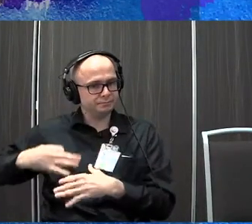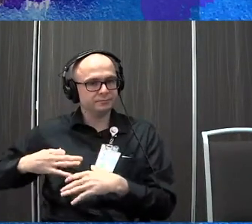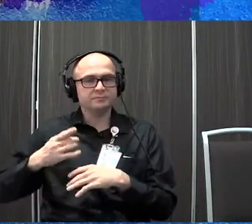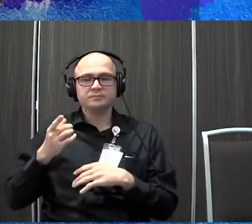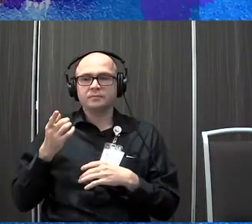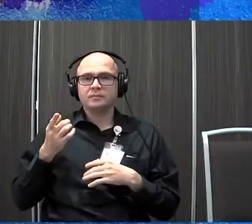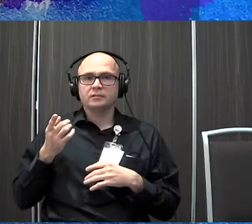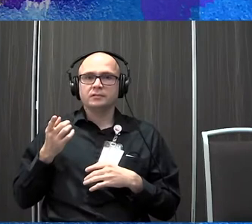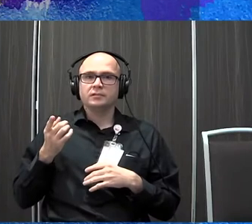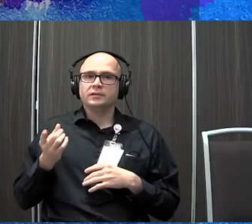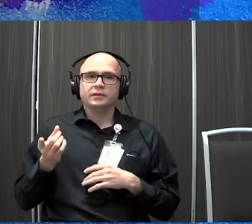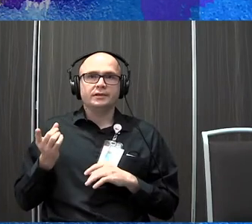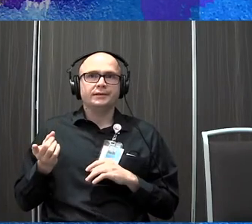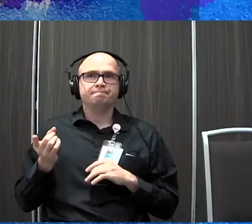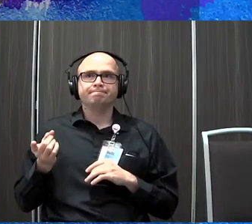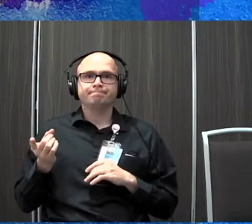very, um,